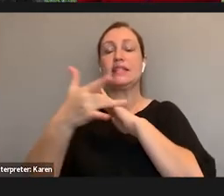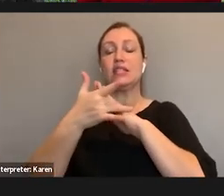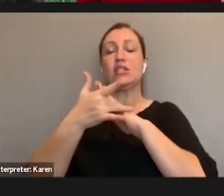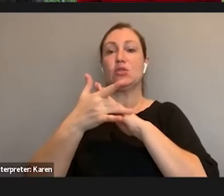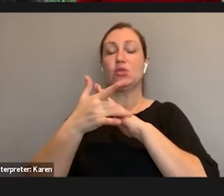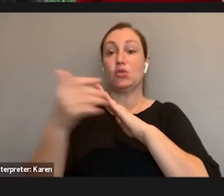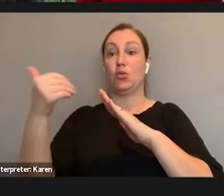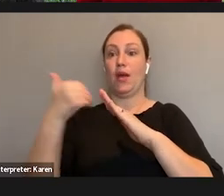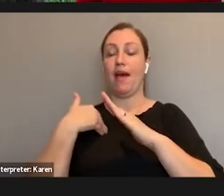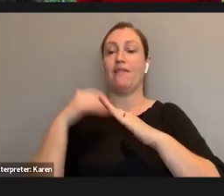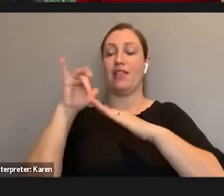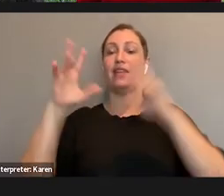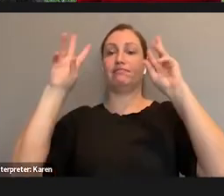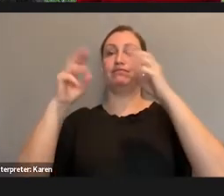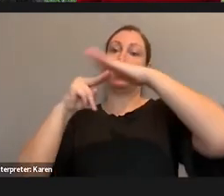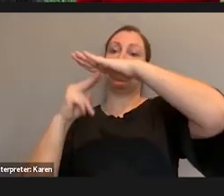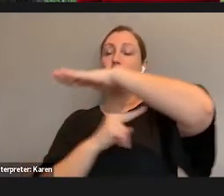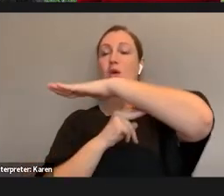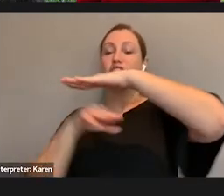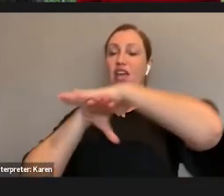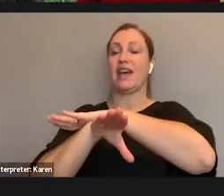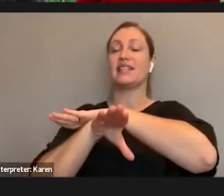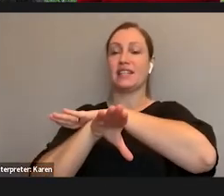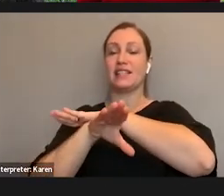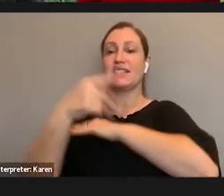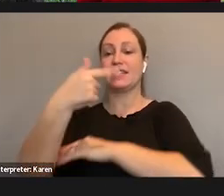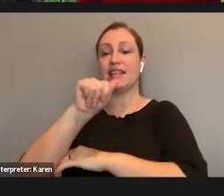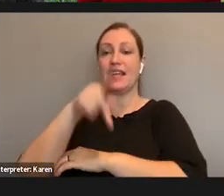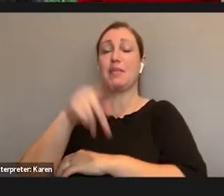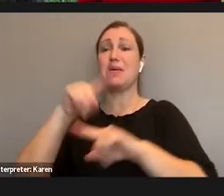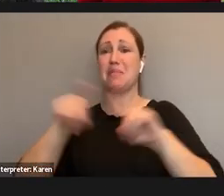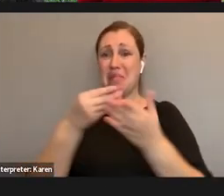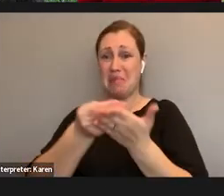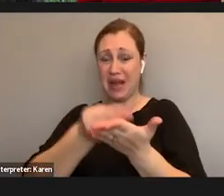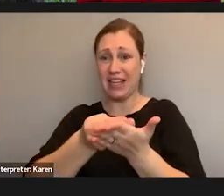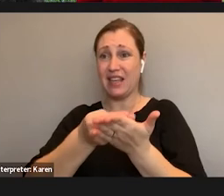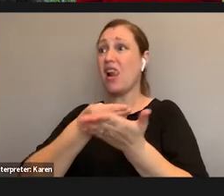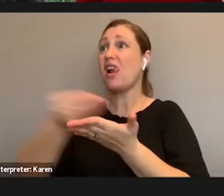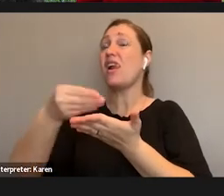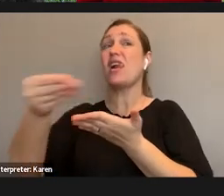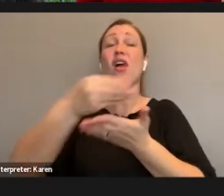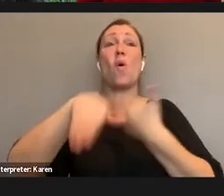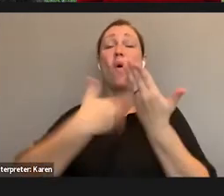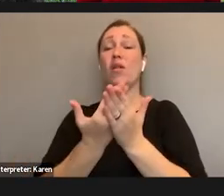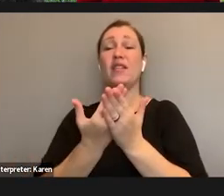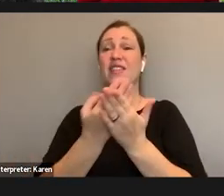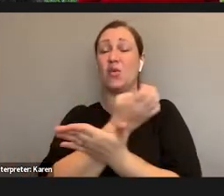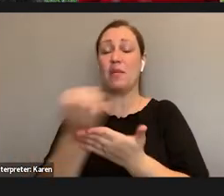access gap, but they didn't have the funds to buy all of that gear. So